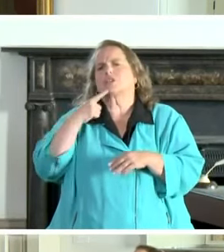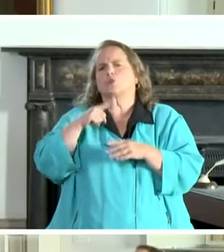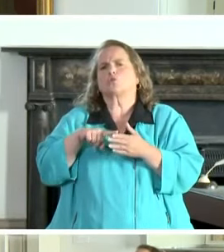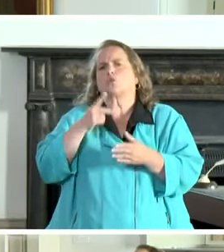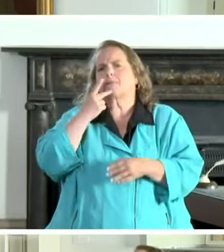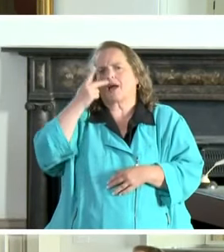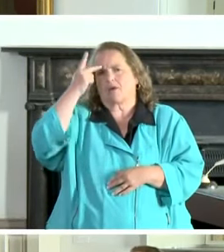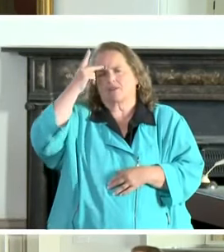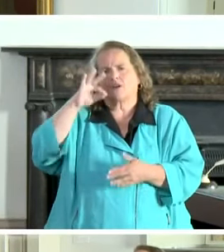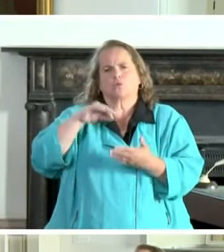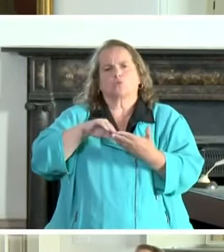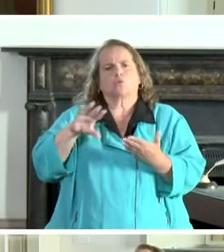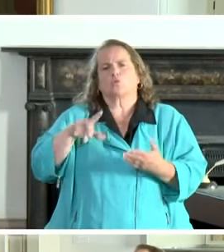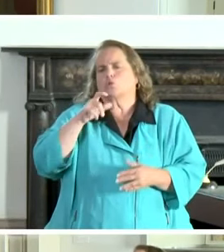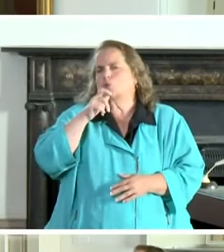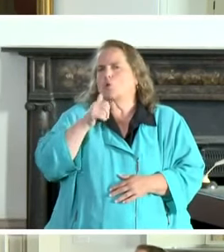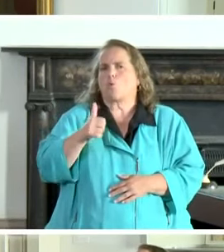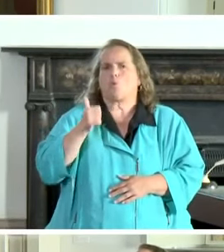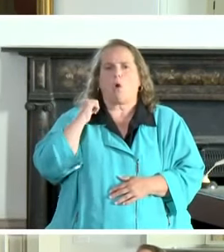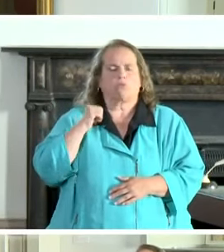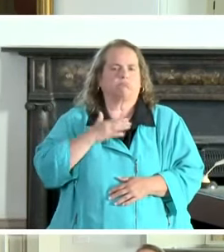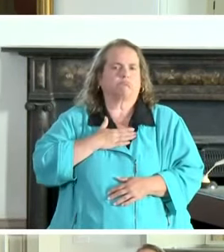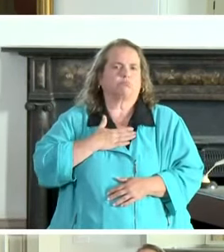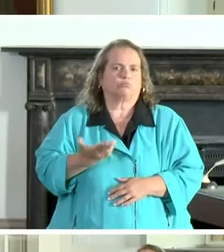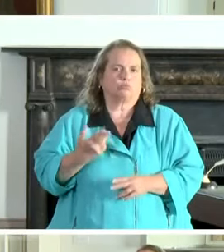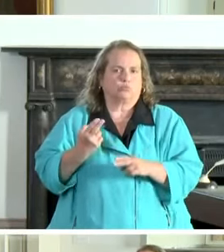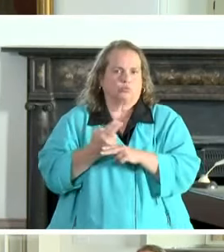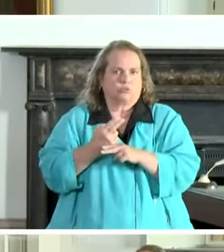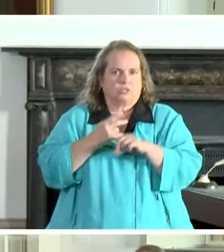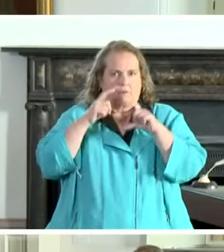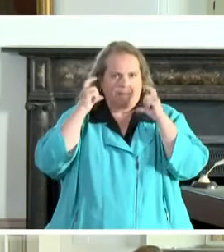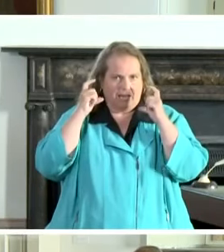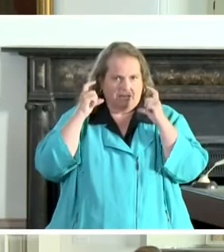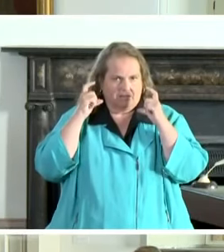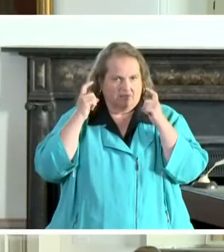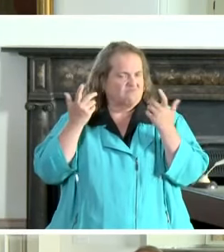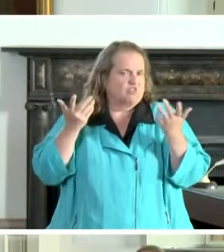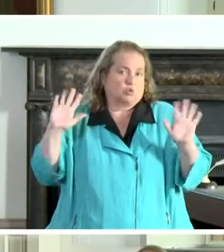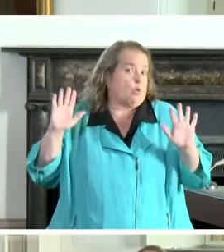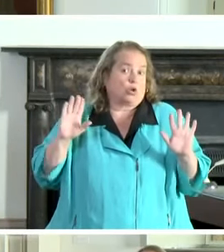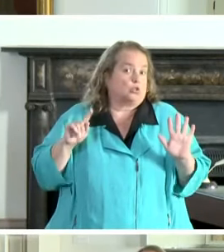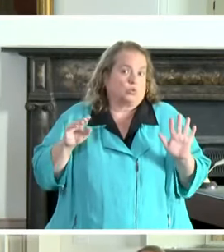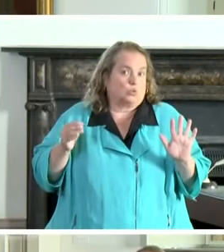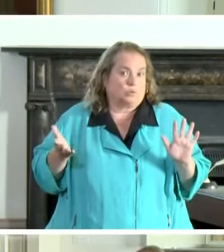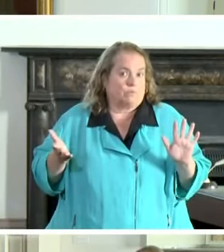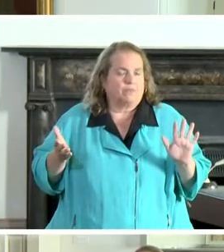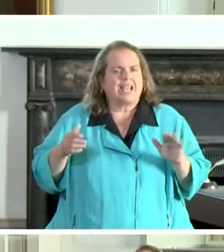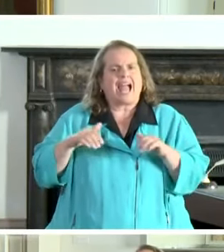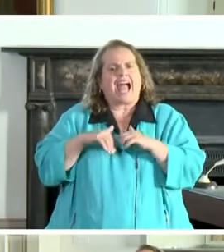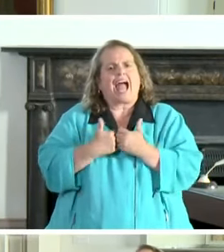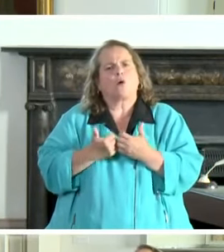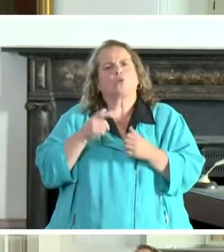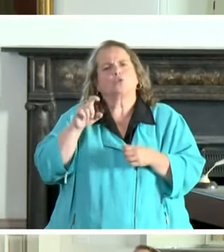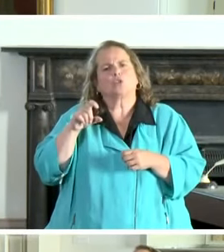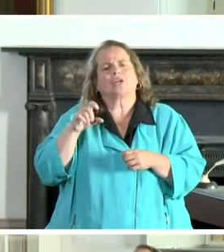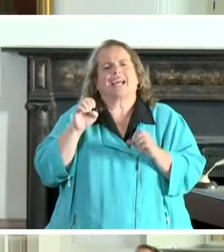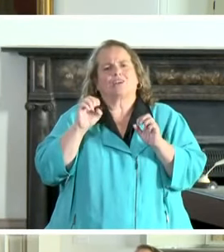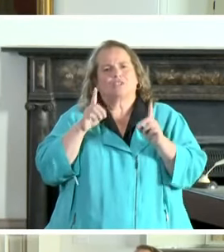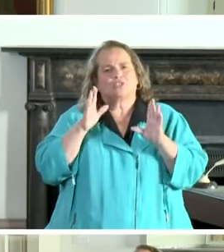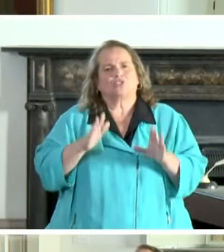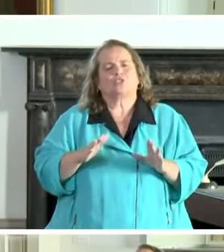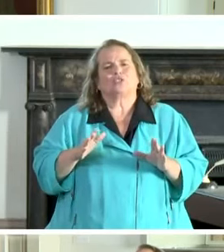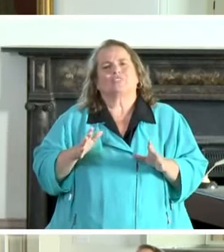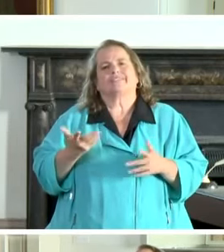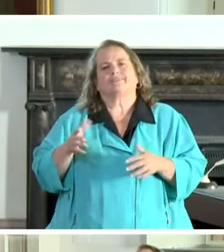students who won't comply or not? They just refuse to wear a mask. How should educators